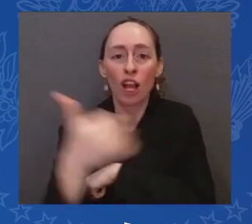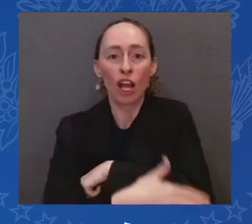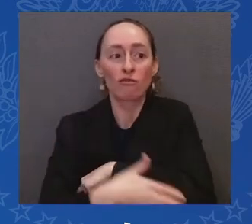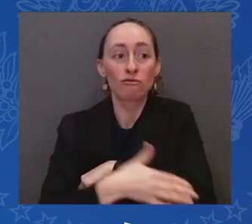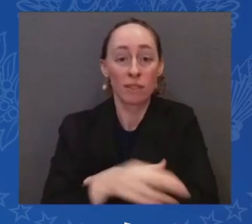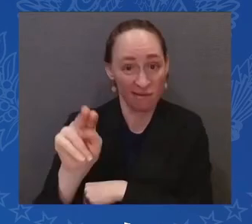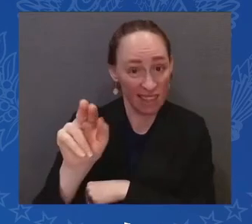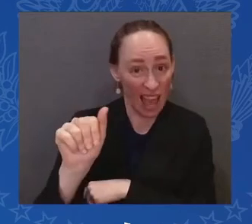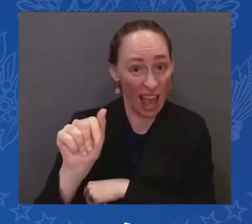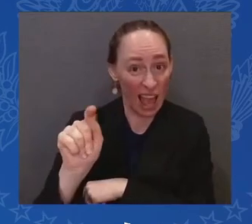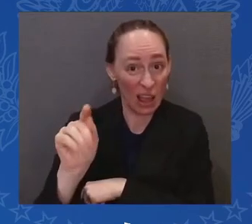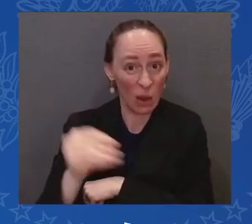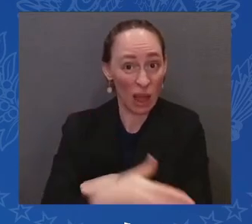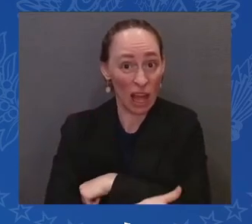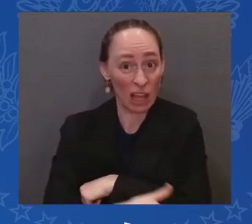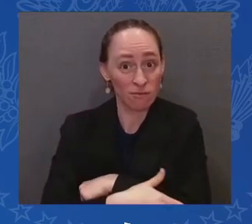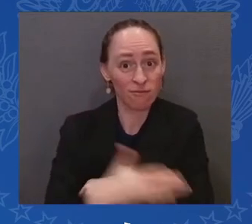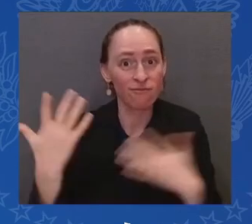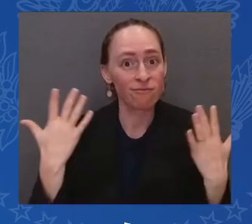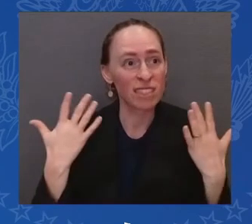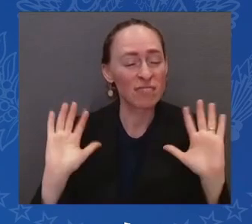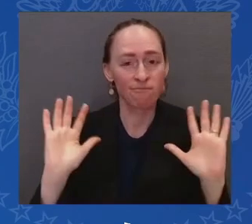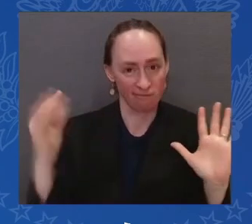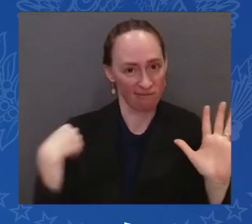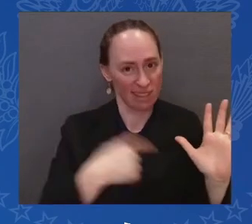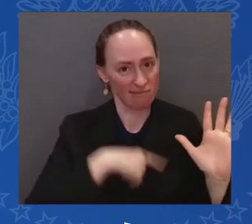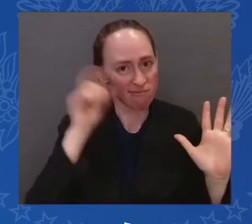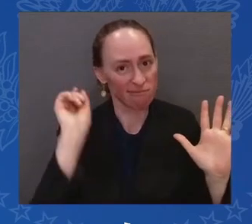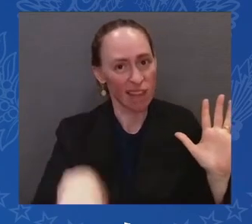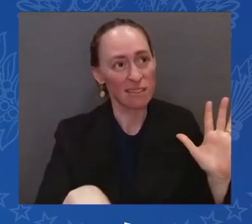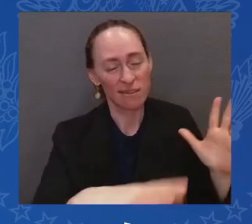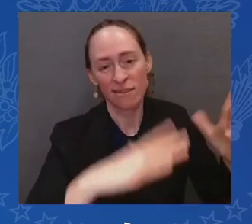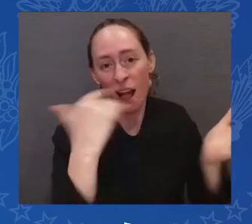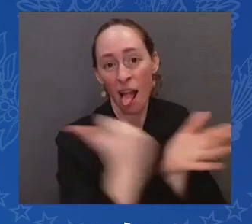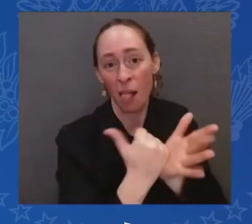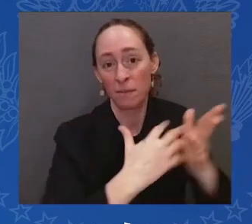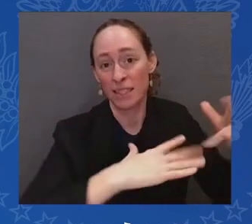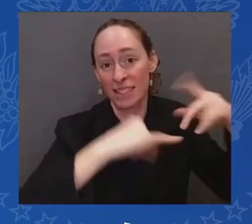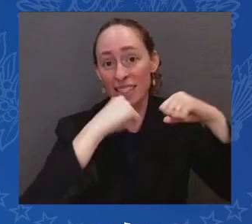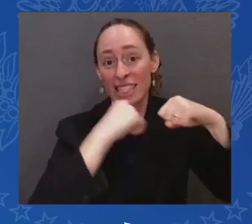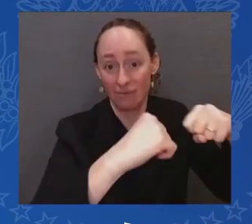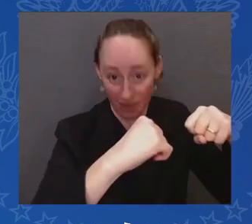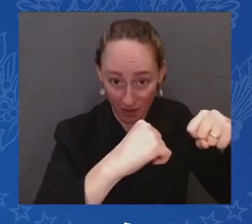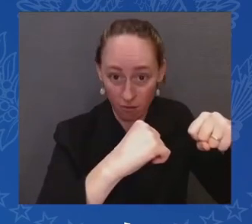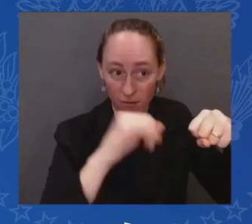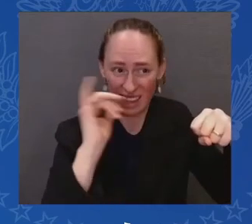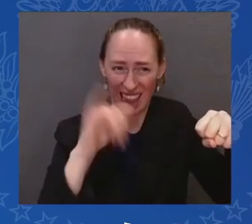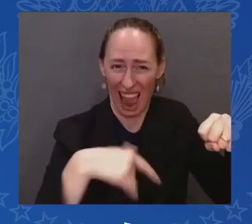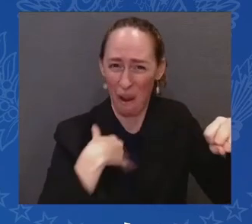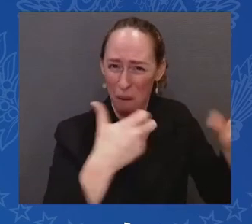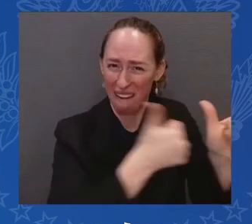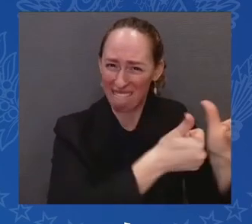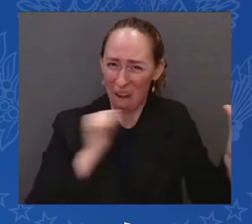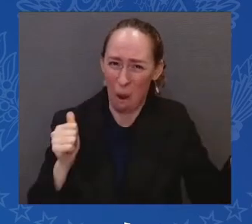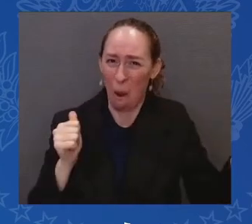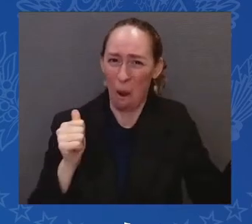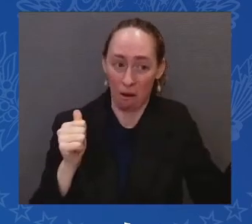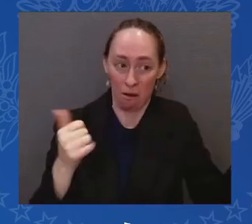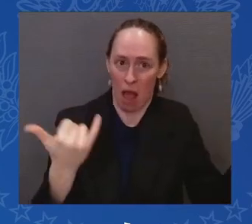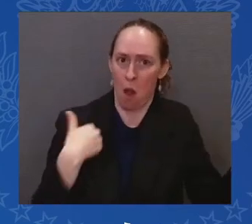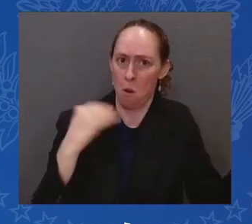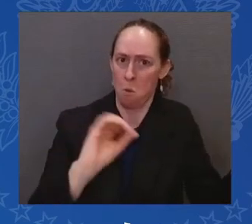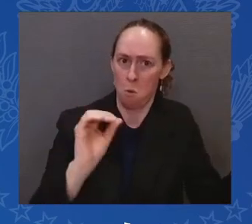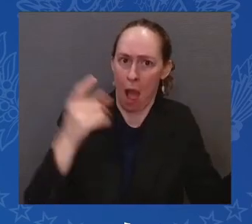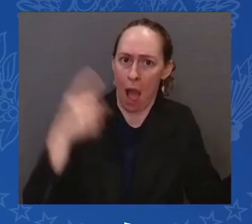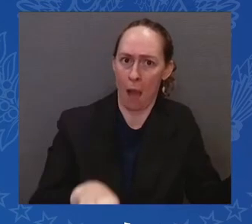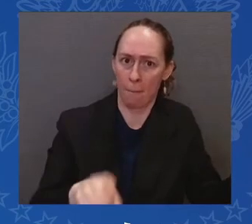have today. American troops fighting Russian troops. American troops fighting Russian troops if he moves into other parts of